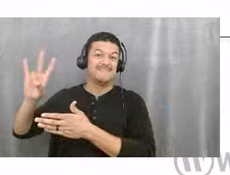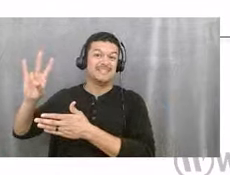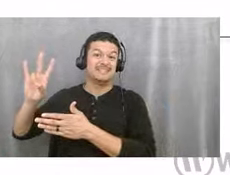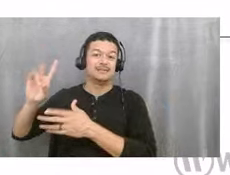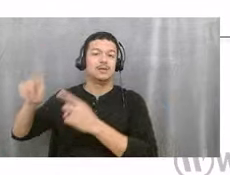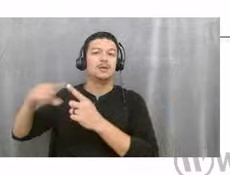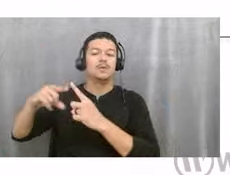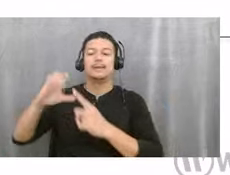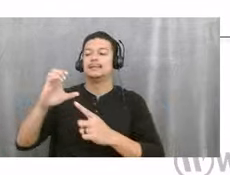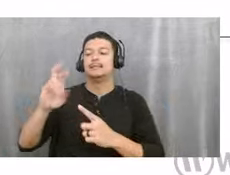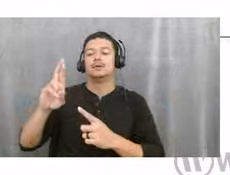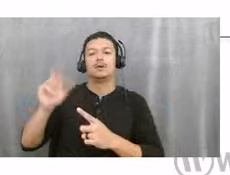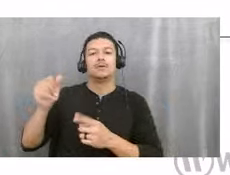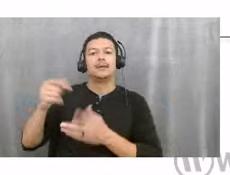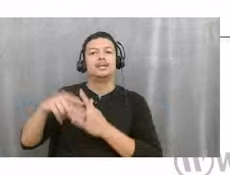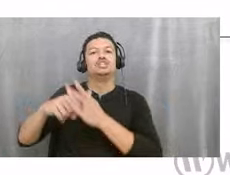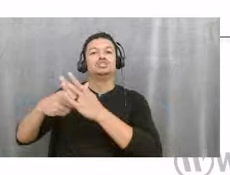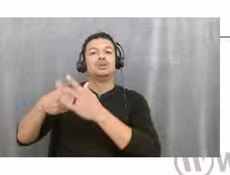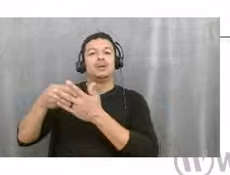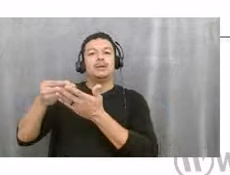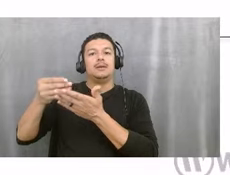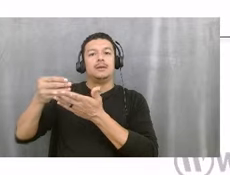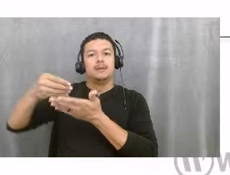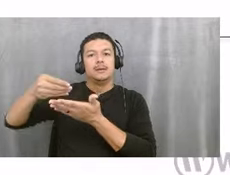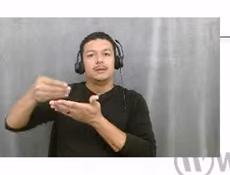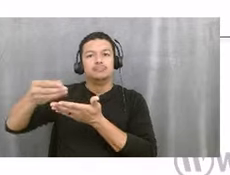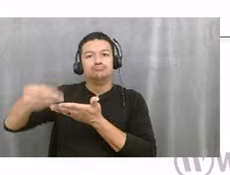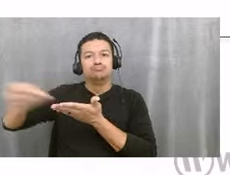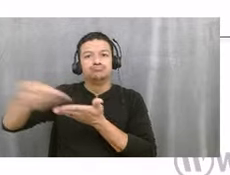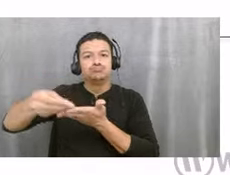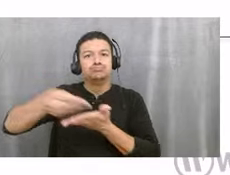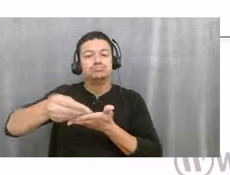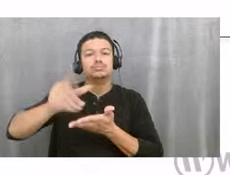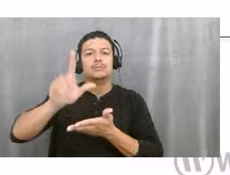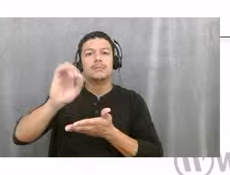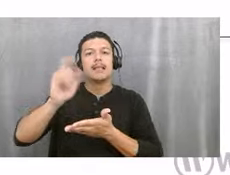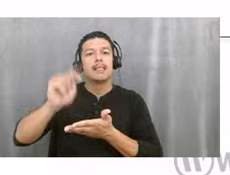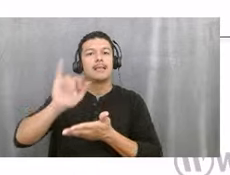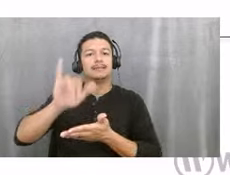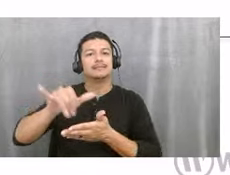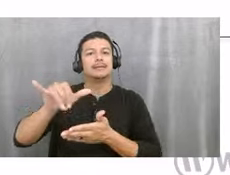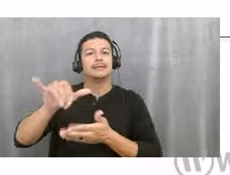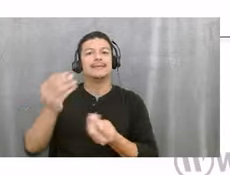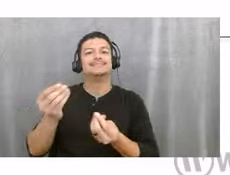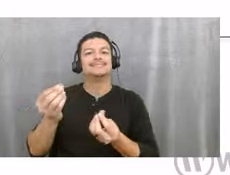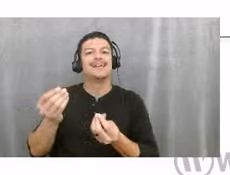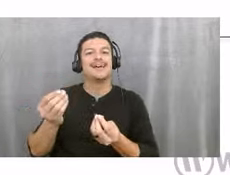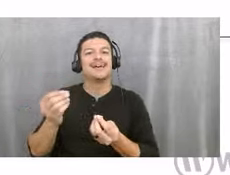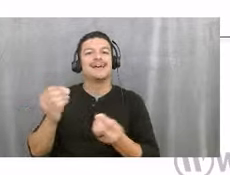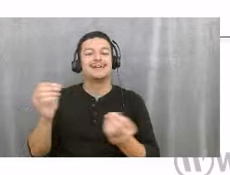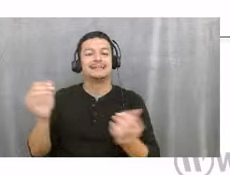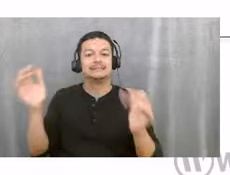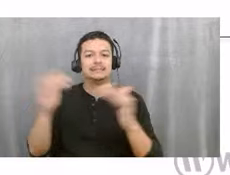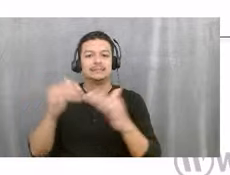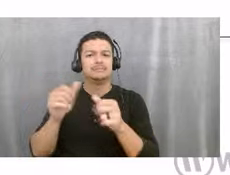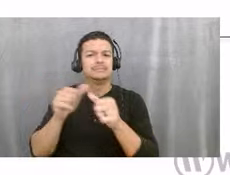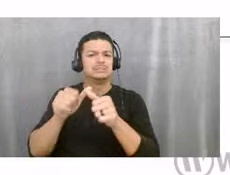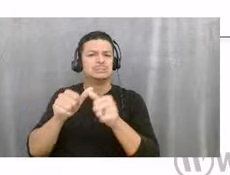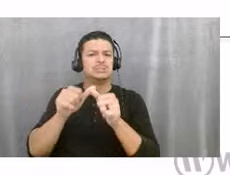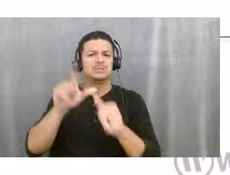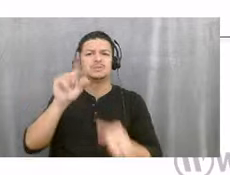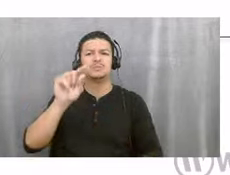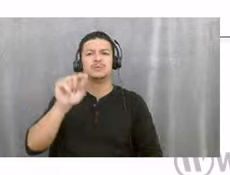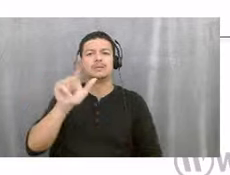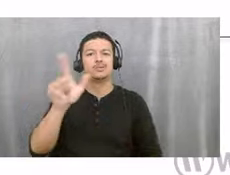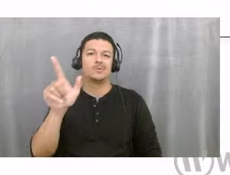lots in this project site. The assembly continued up through 2021, but then in